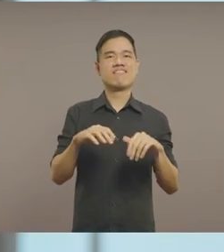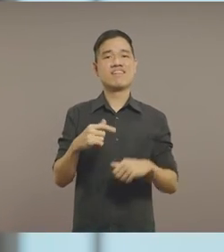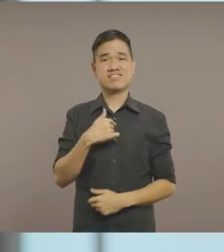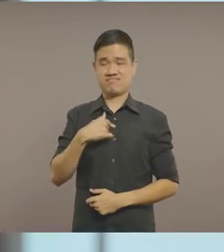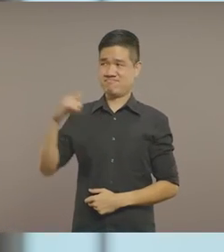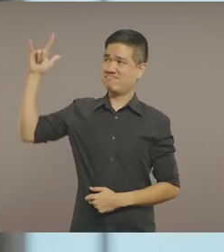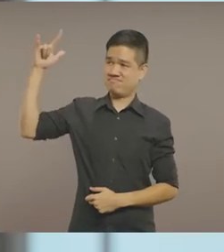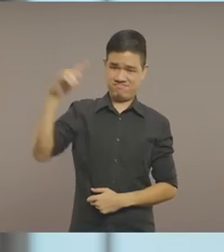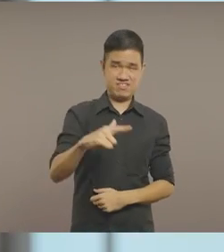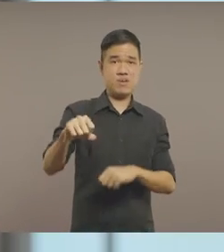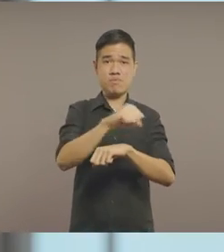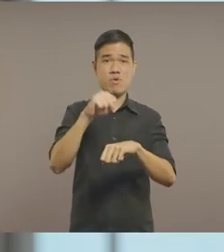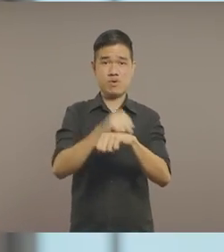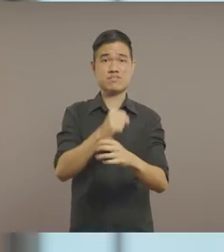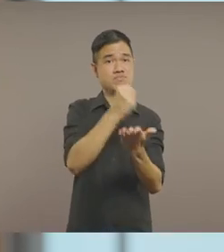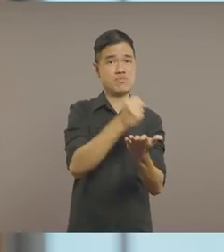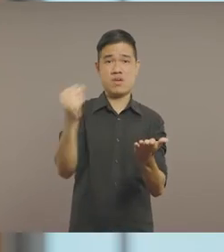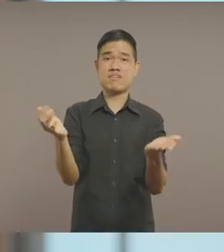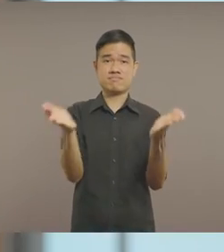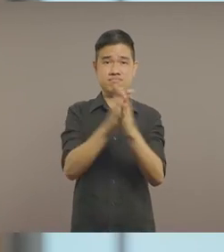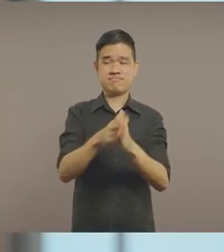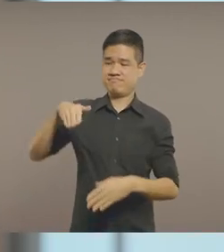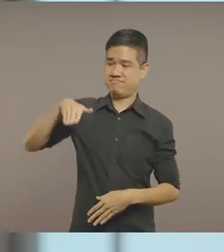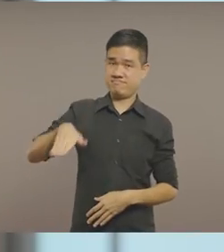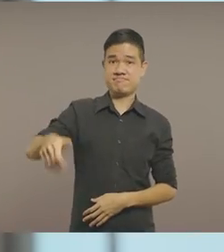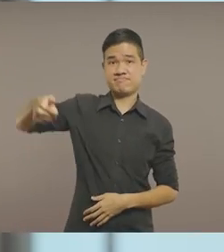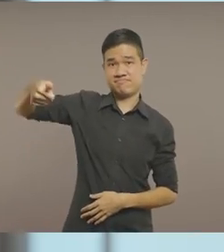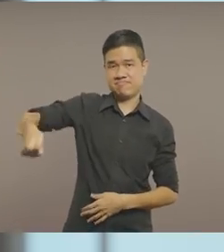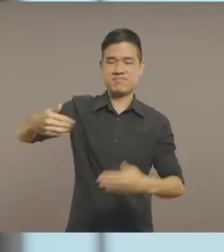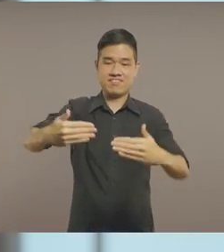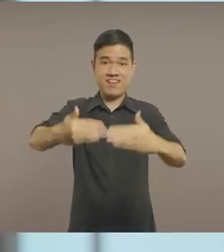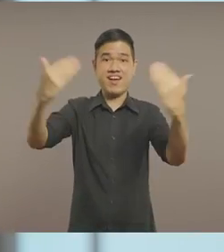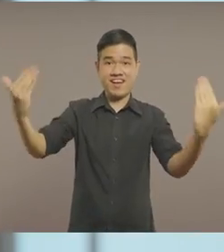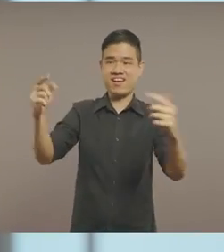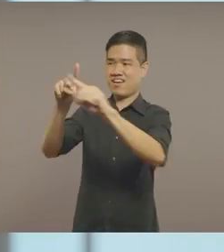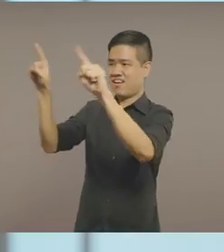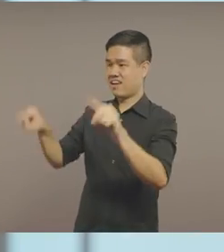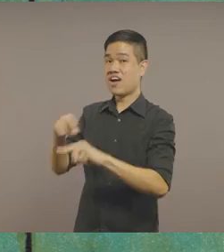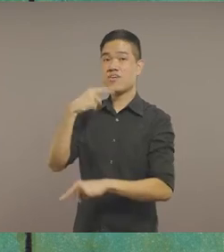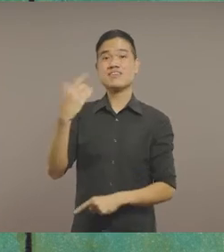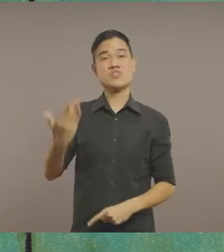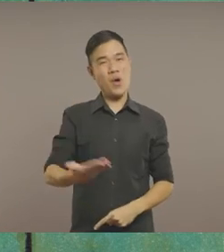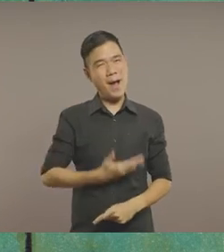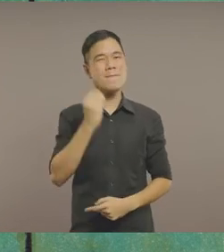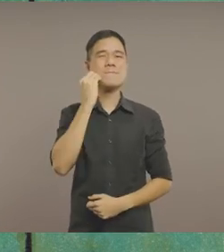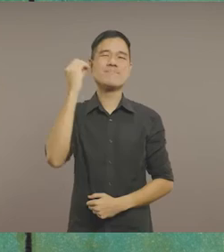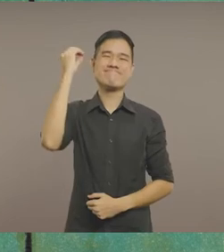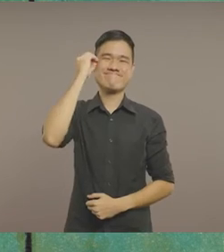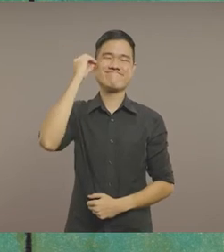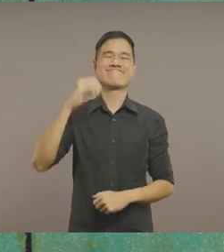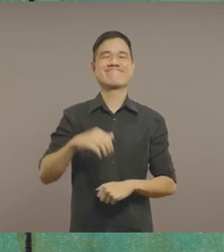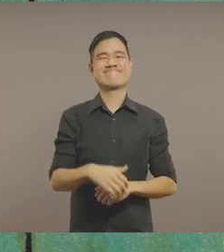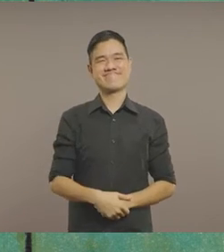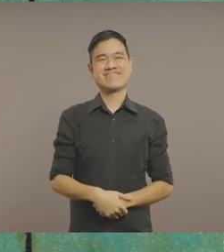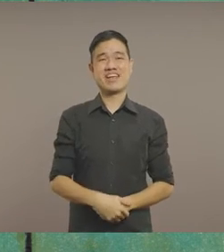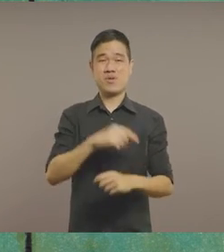my registered thumbprint at one of the automated machines at immigration checkpoints, it always reads, welcome home. In Singapore,